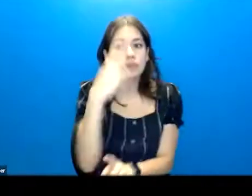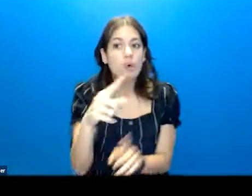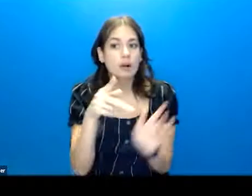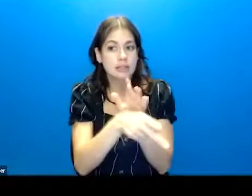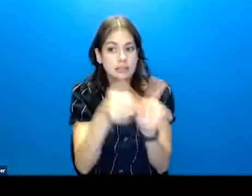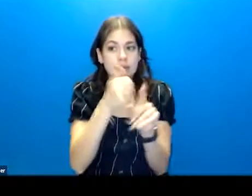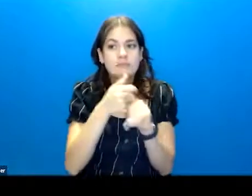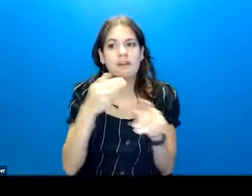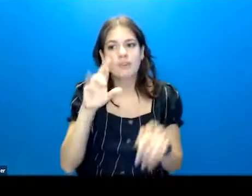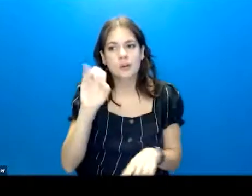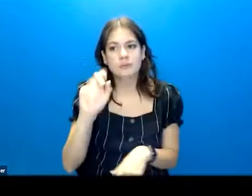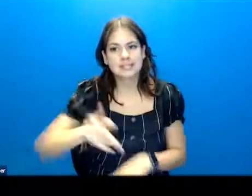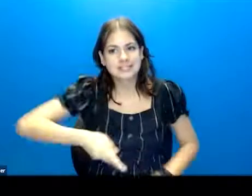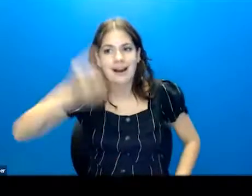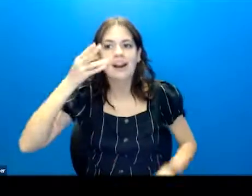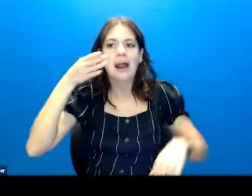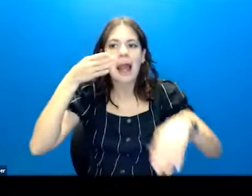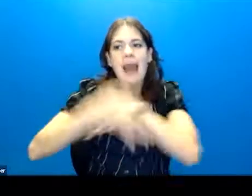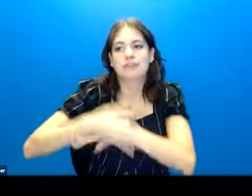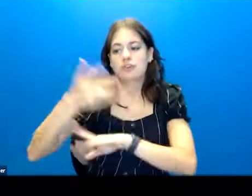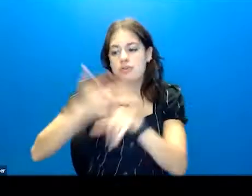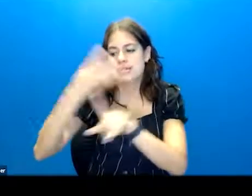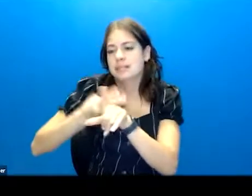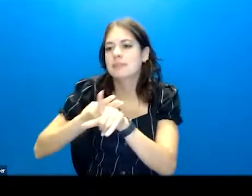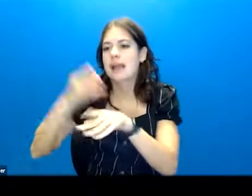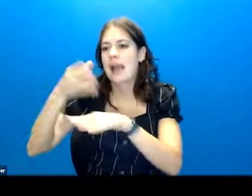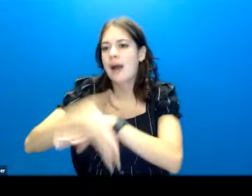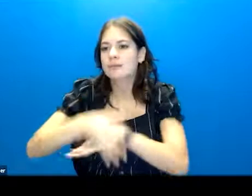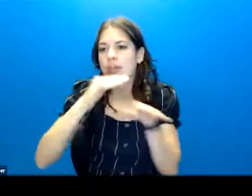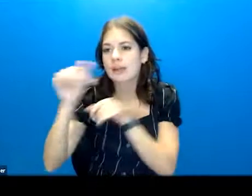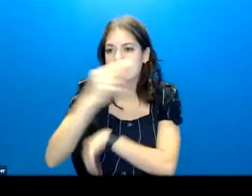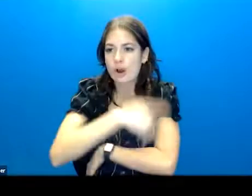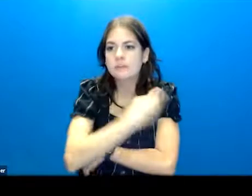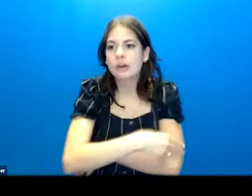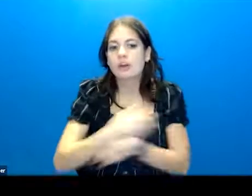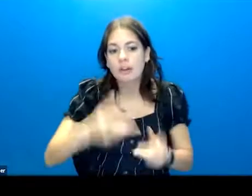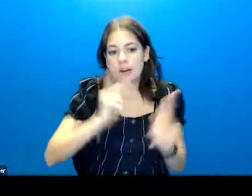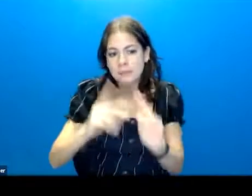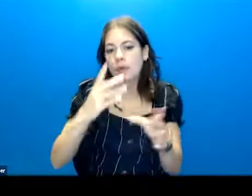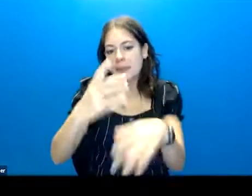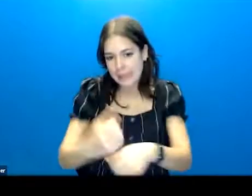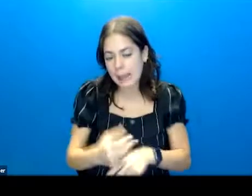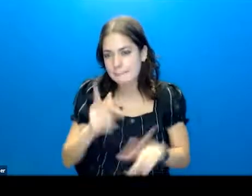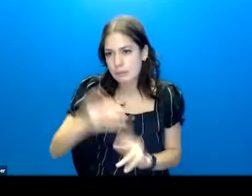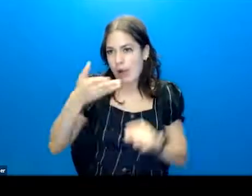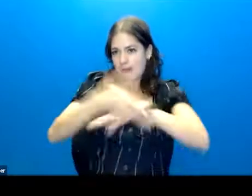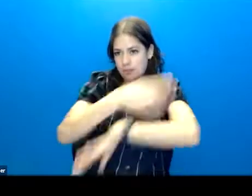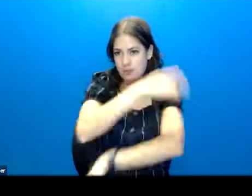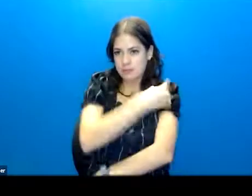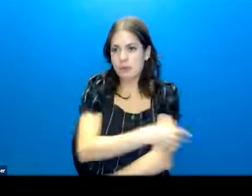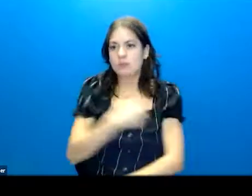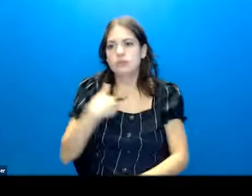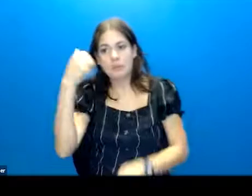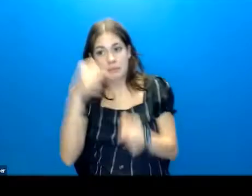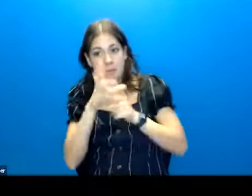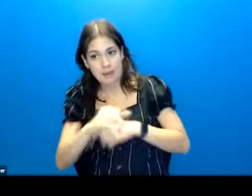risk is highest in that three to six months post-hospitalization. And lots of us get folks from the hospital, so always keeping